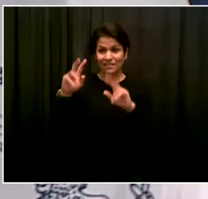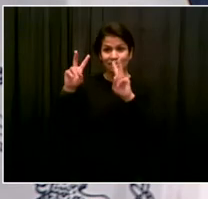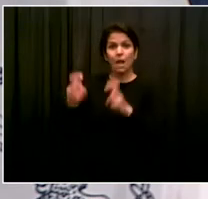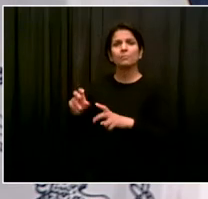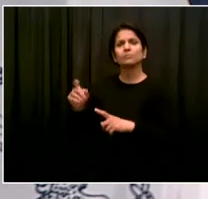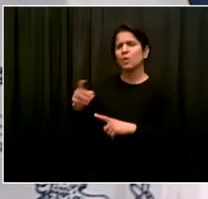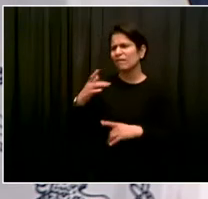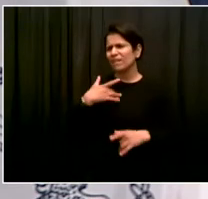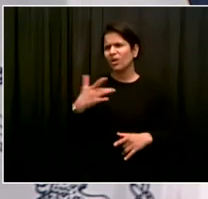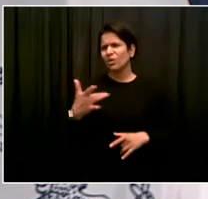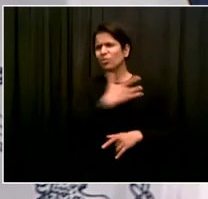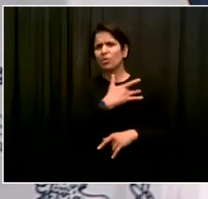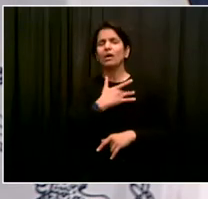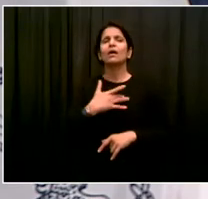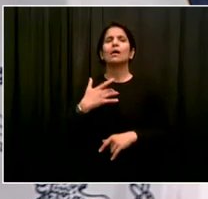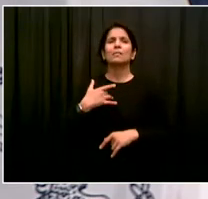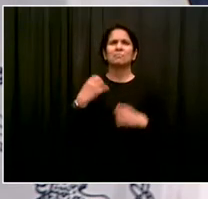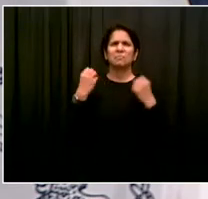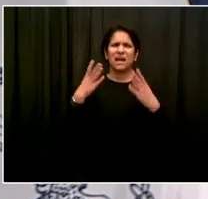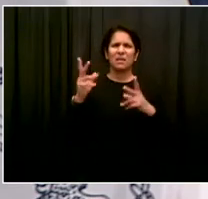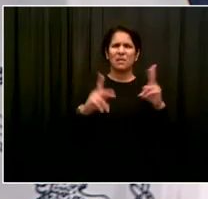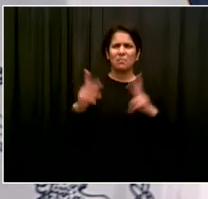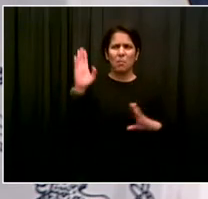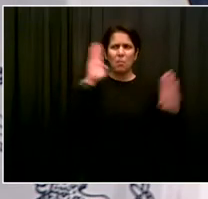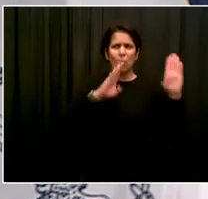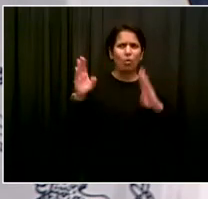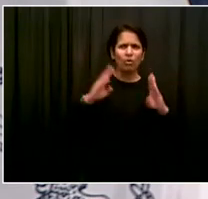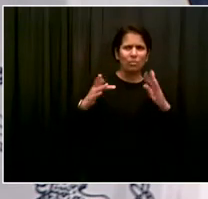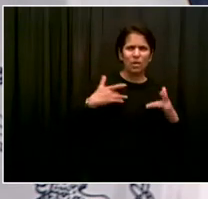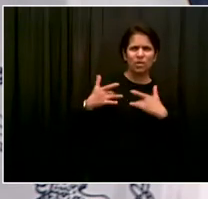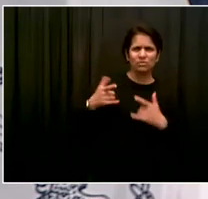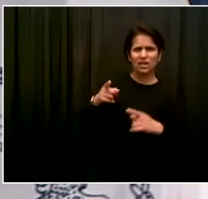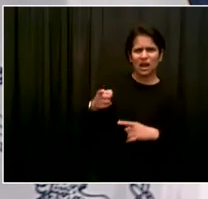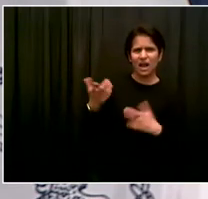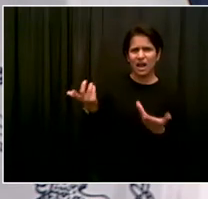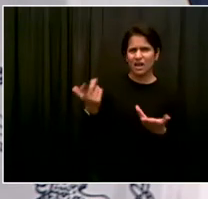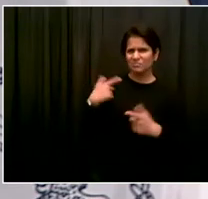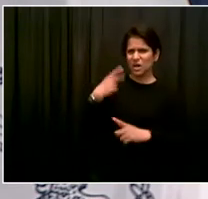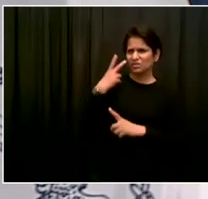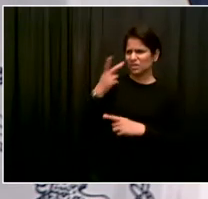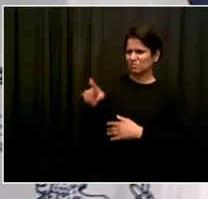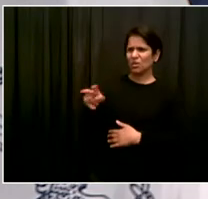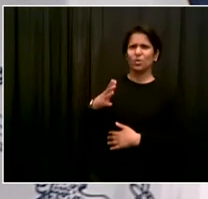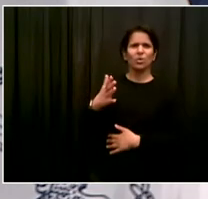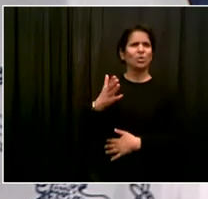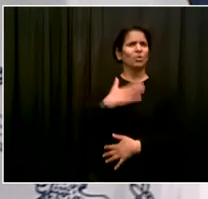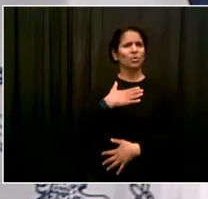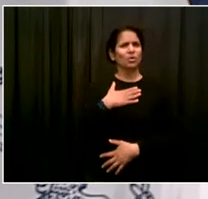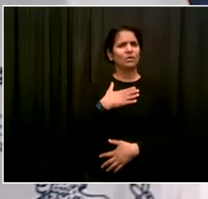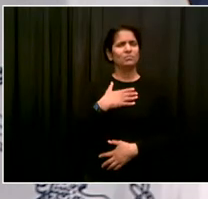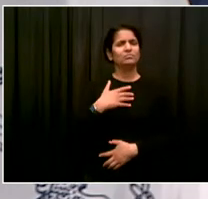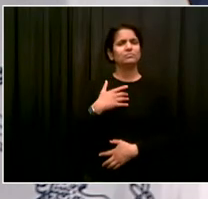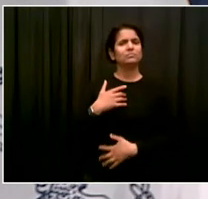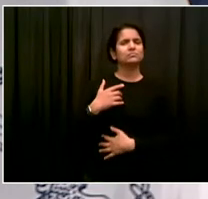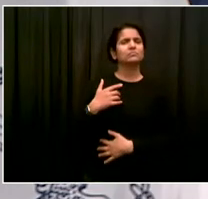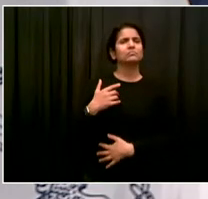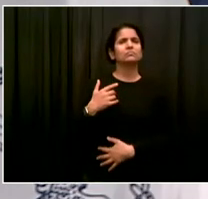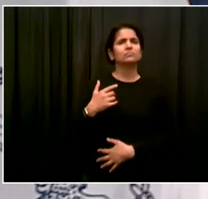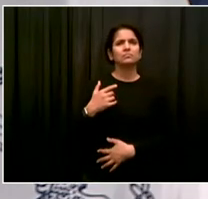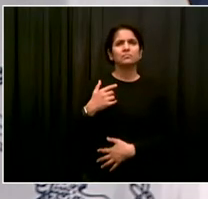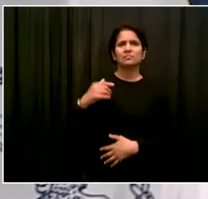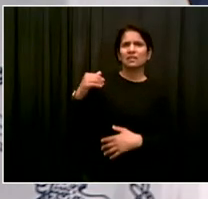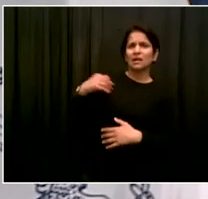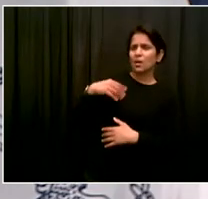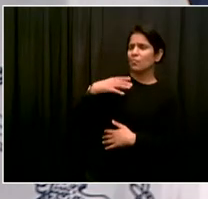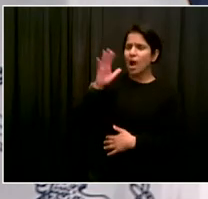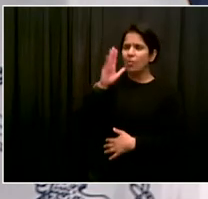about, the norm is I look at them. But again, we're trying to create a lot of different ways to ensure things are done